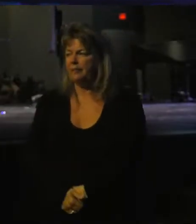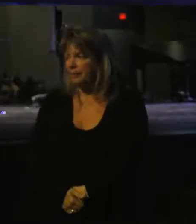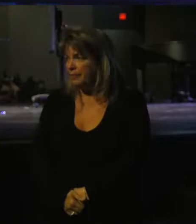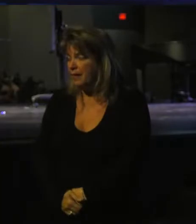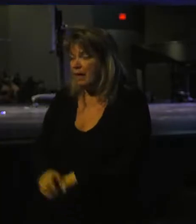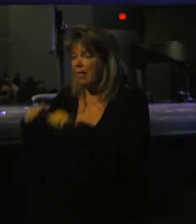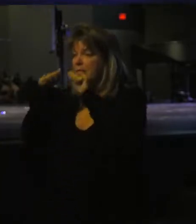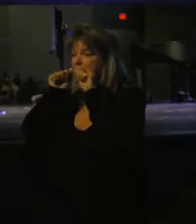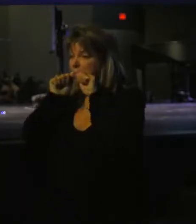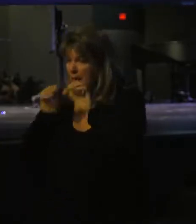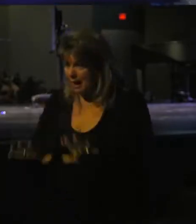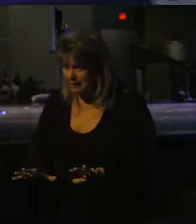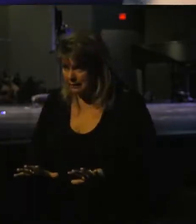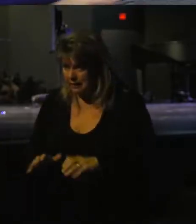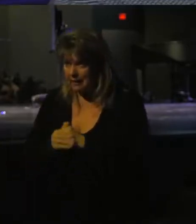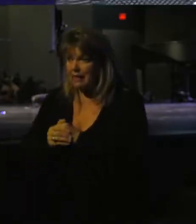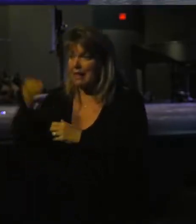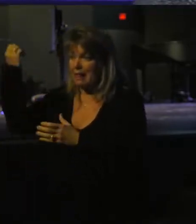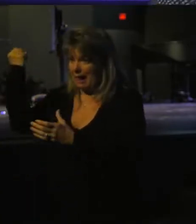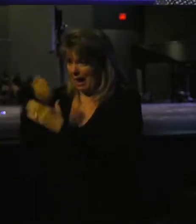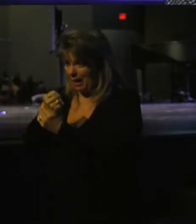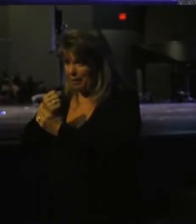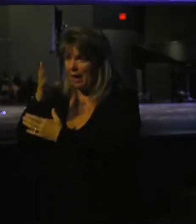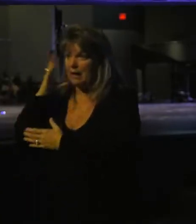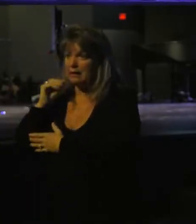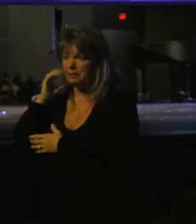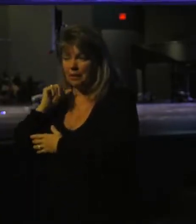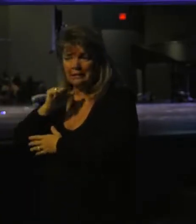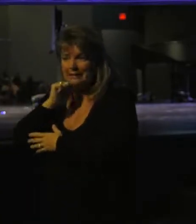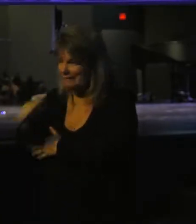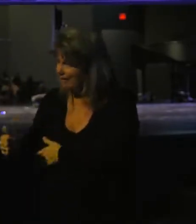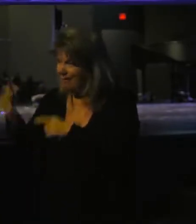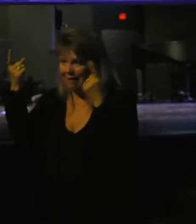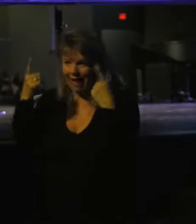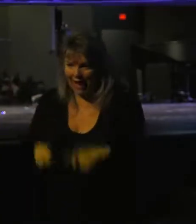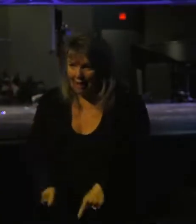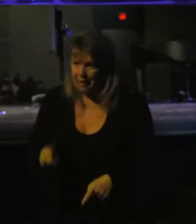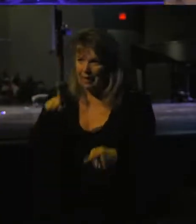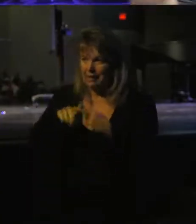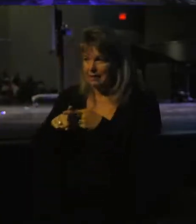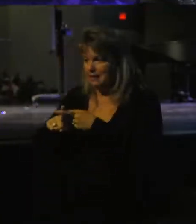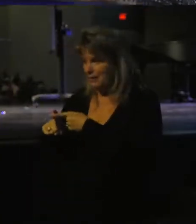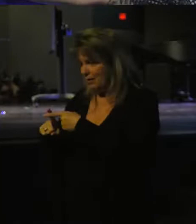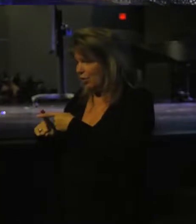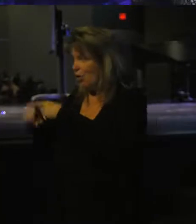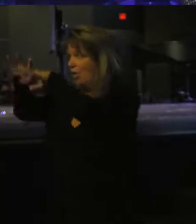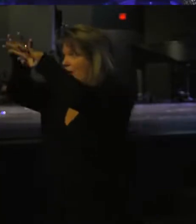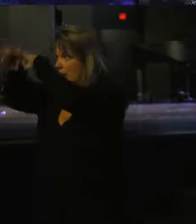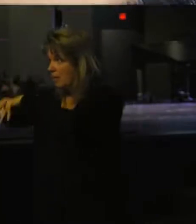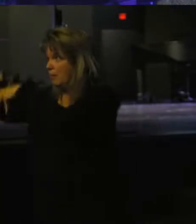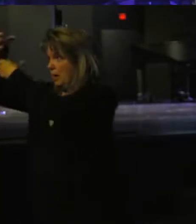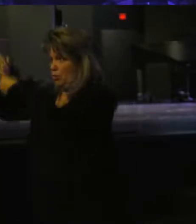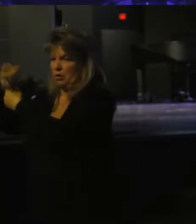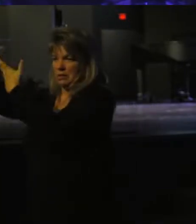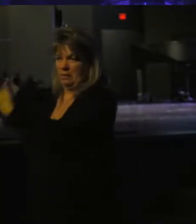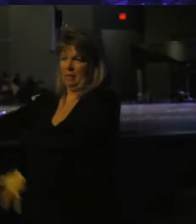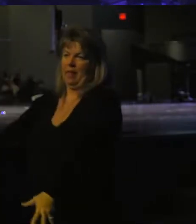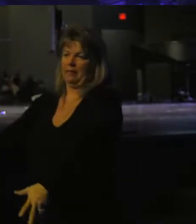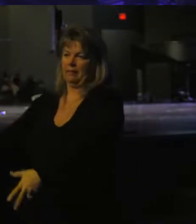The blessing that Abraham experienced did not happen until the complete trust was completed.